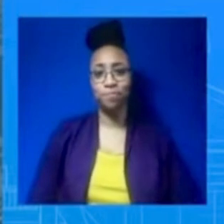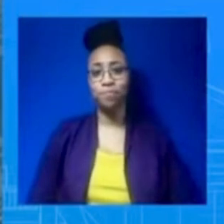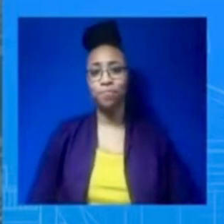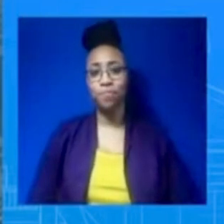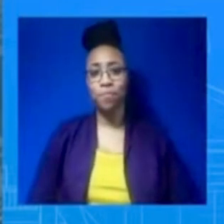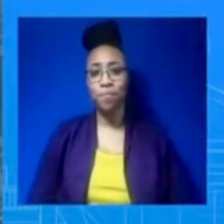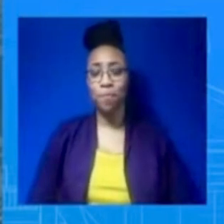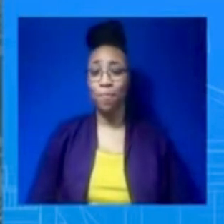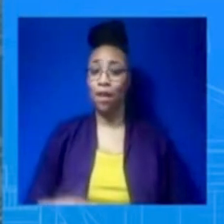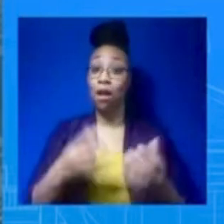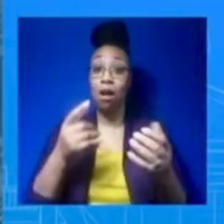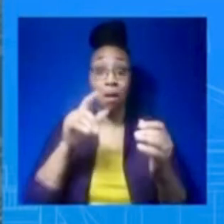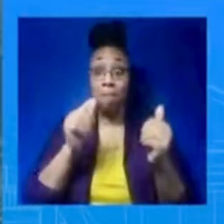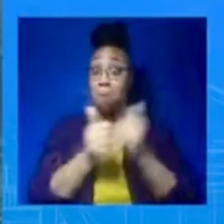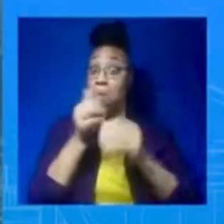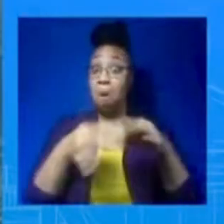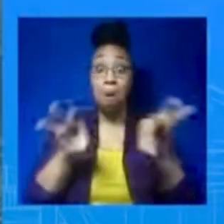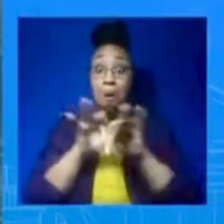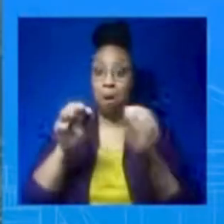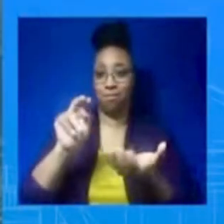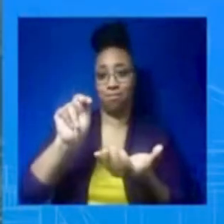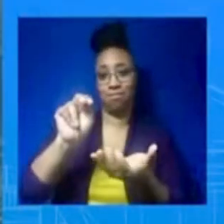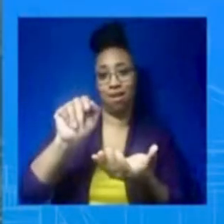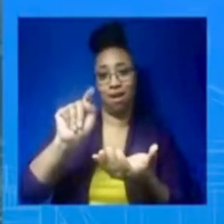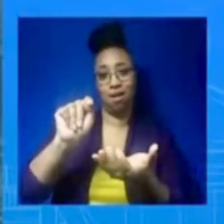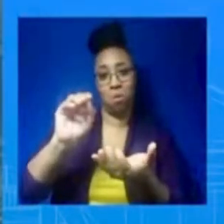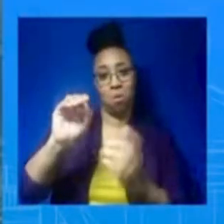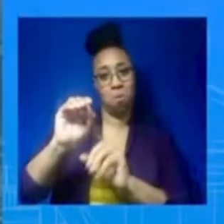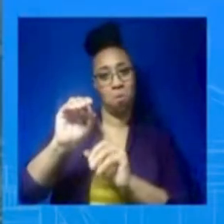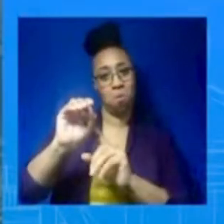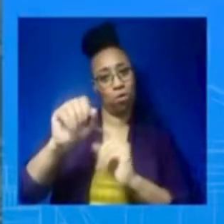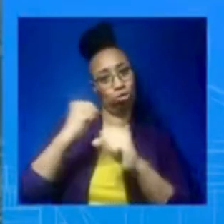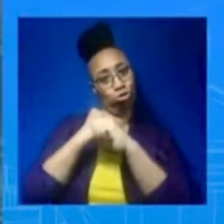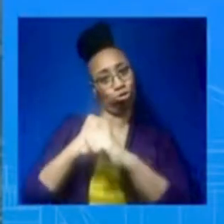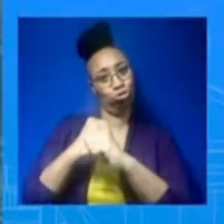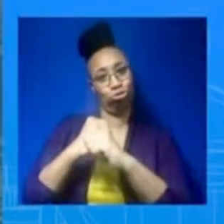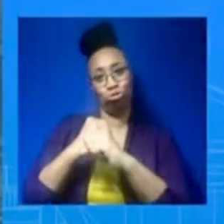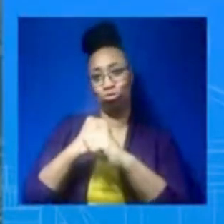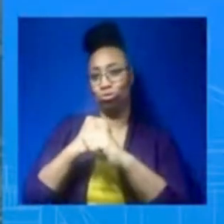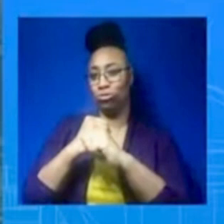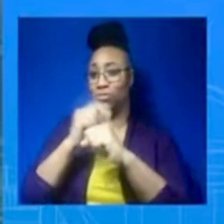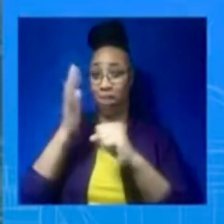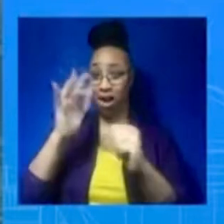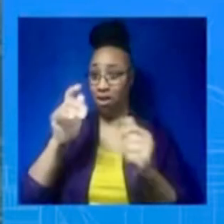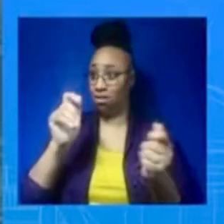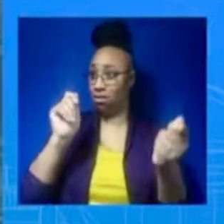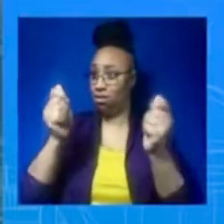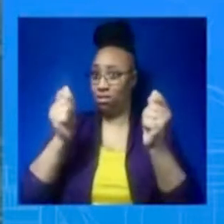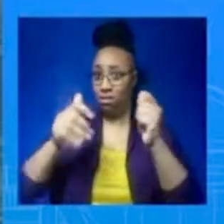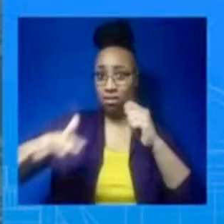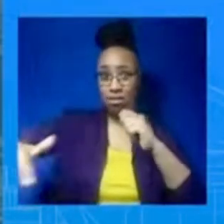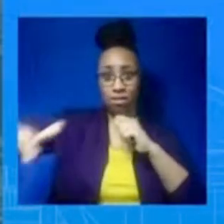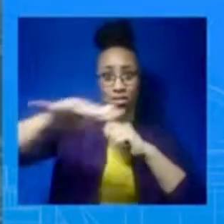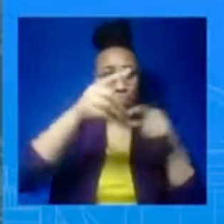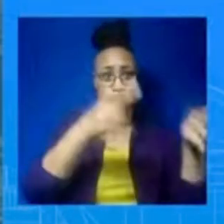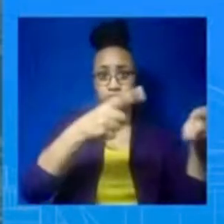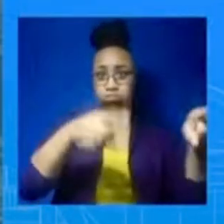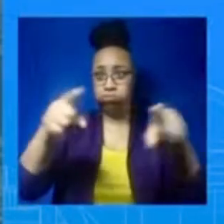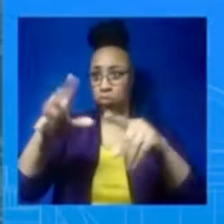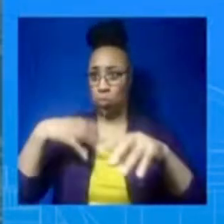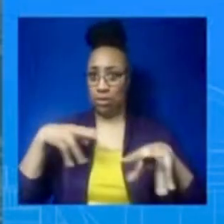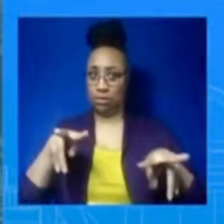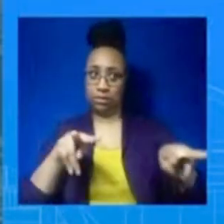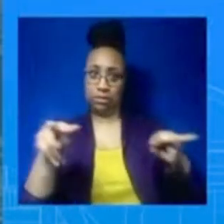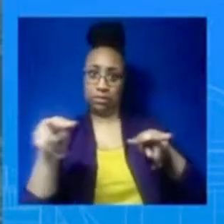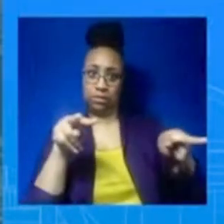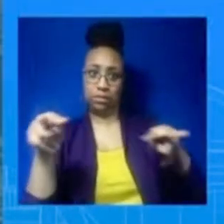year. And as the President believes, that security environment has changed. Not is changing, not will change, has changed. In fact, Vice